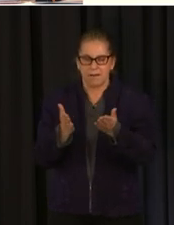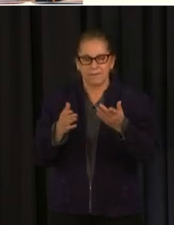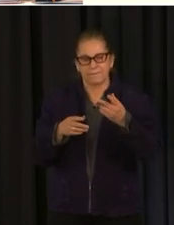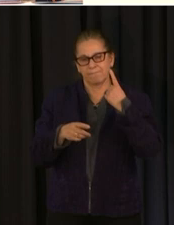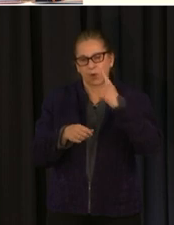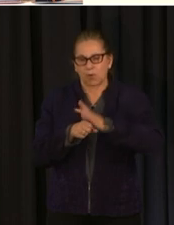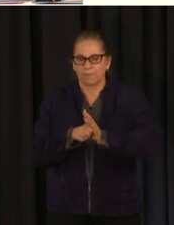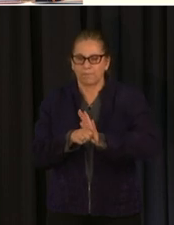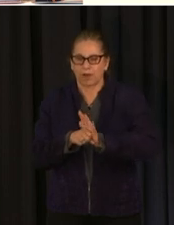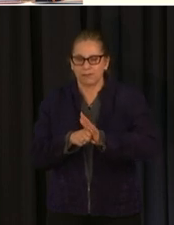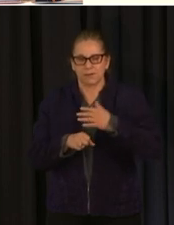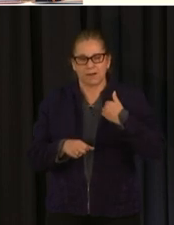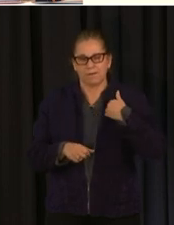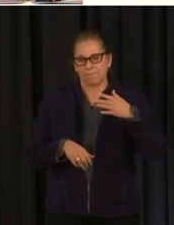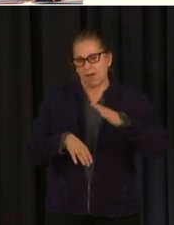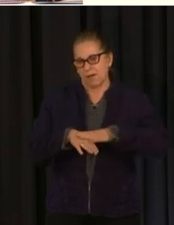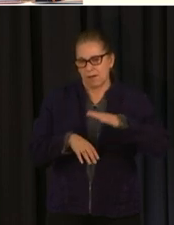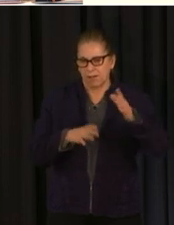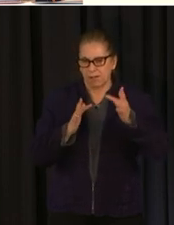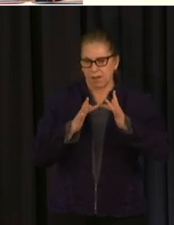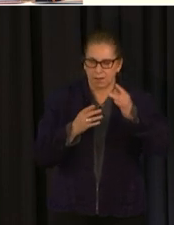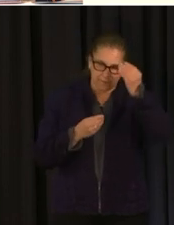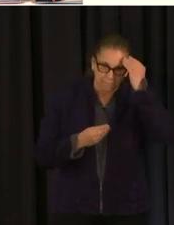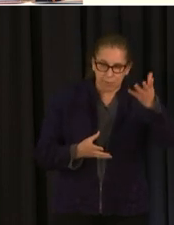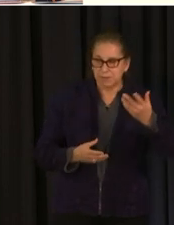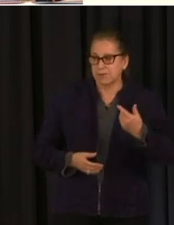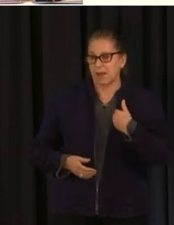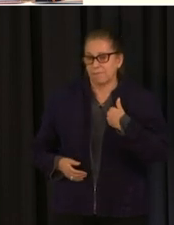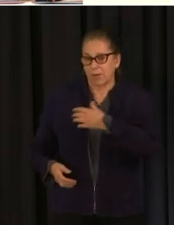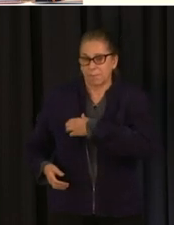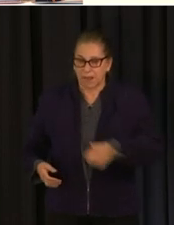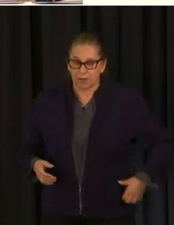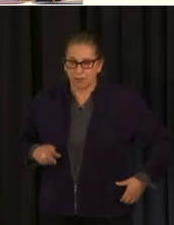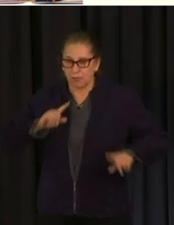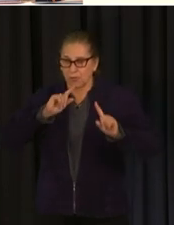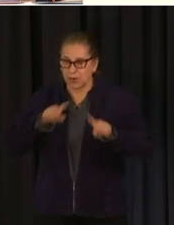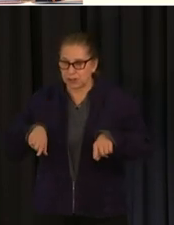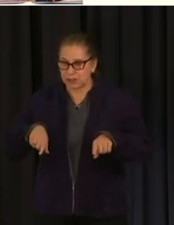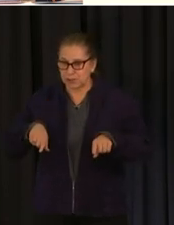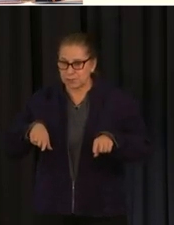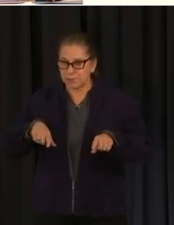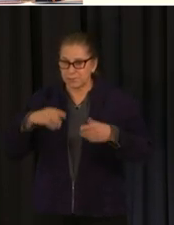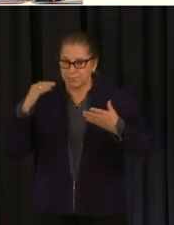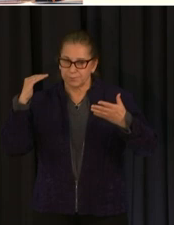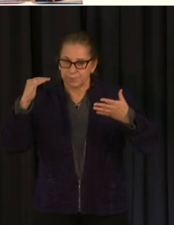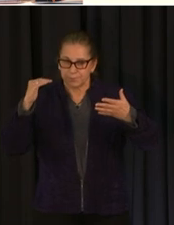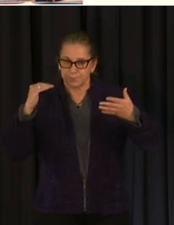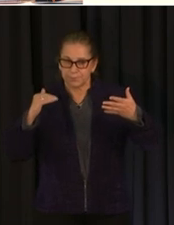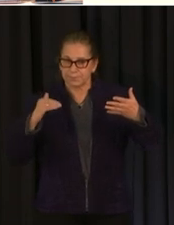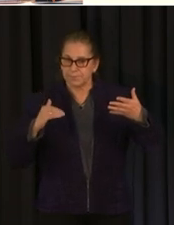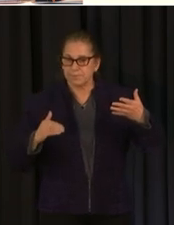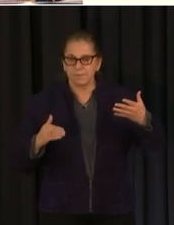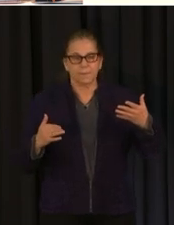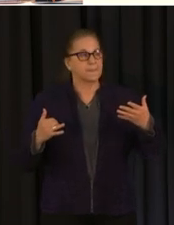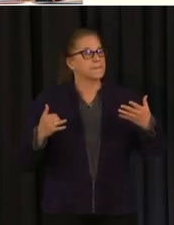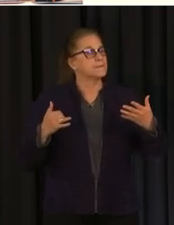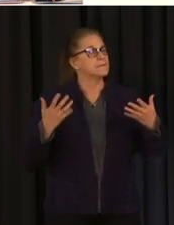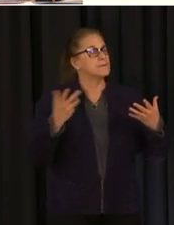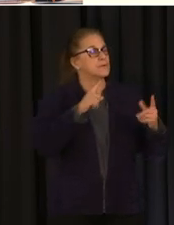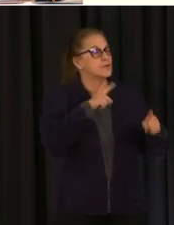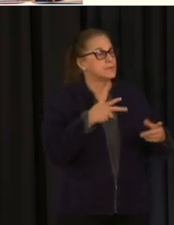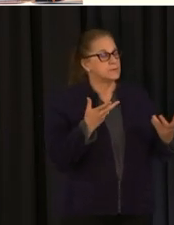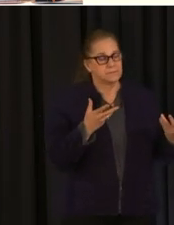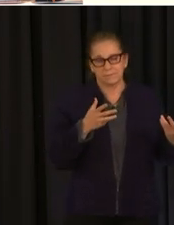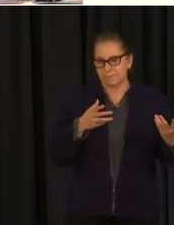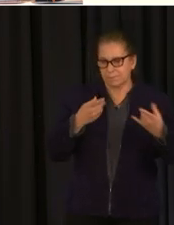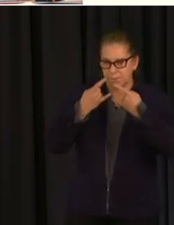policies by the mayor's mayor's order uh to have to do in the district right so we're still wearing masks uh we're still wearing